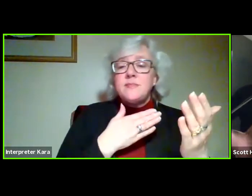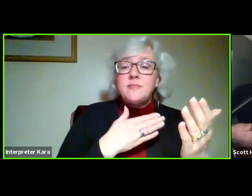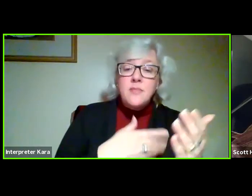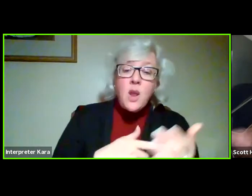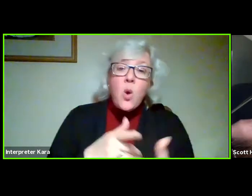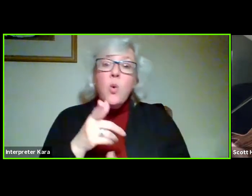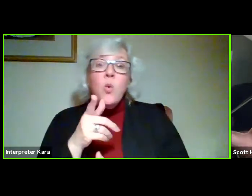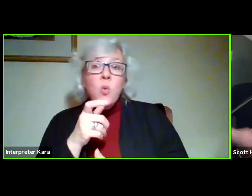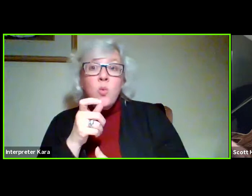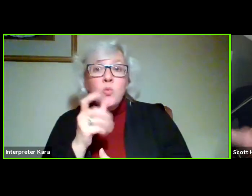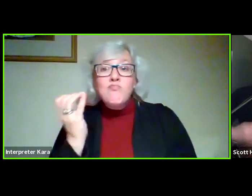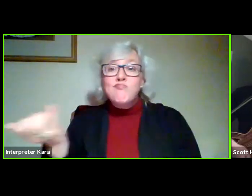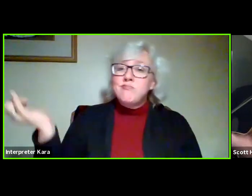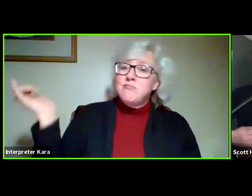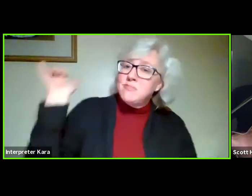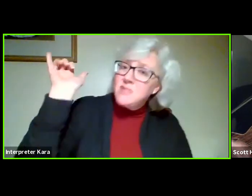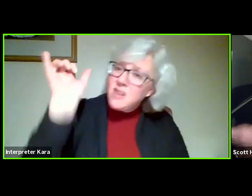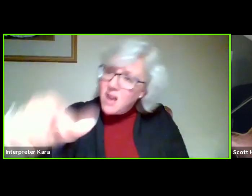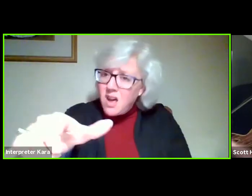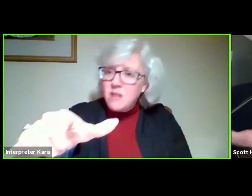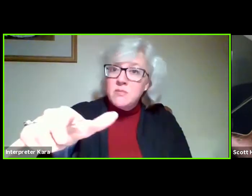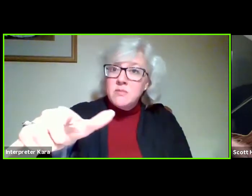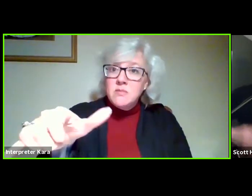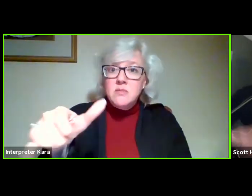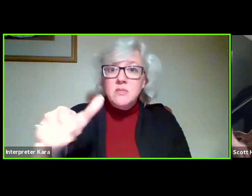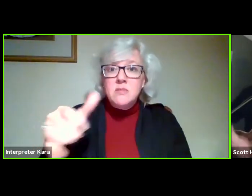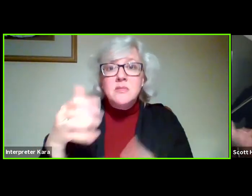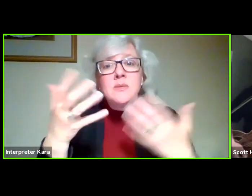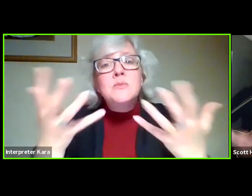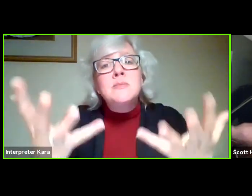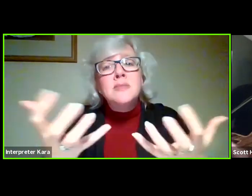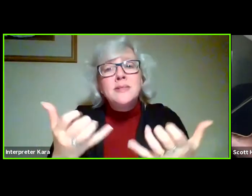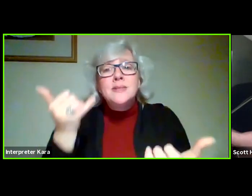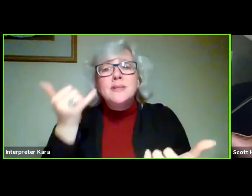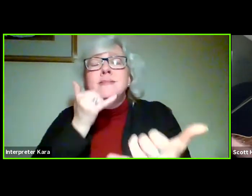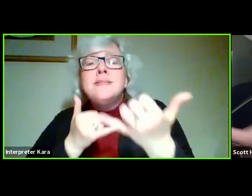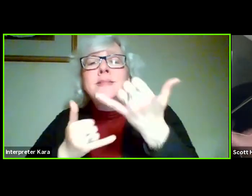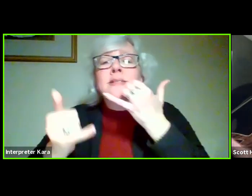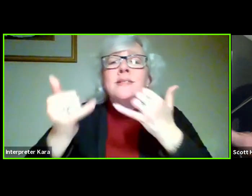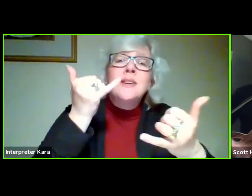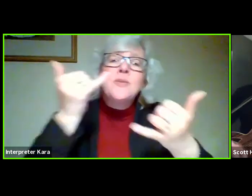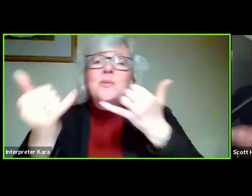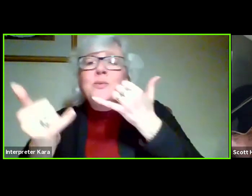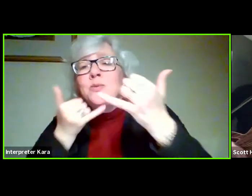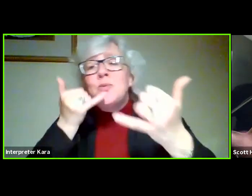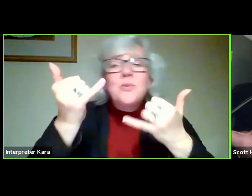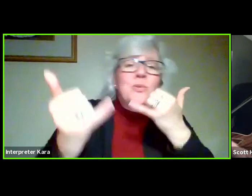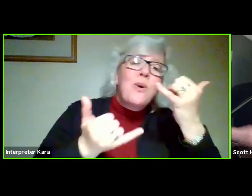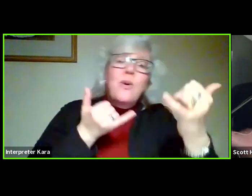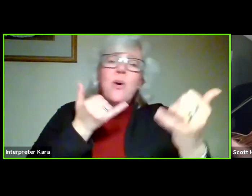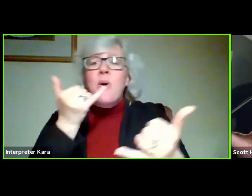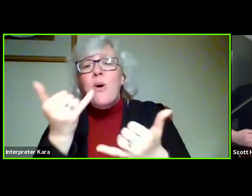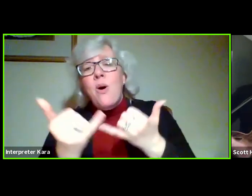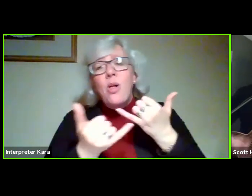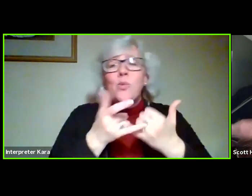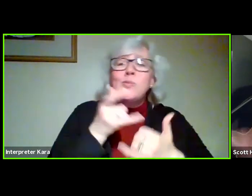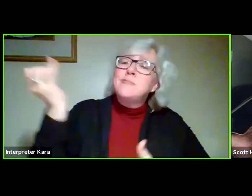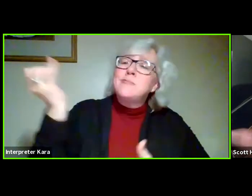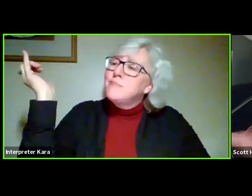Who's gonna hang it up when you call? call?